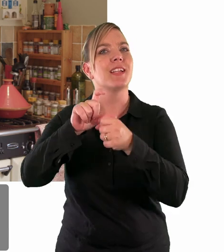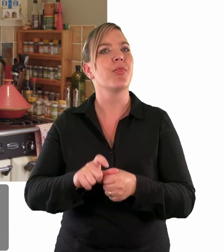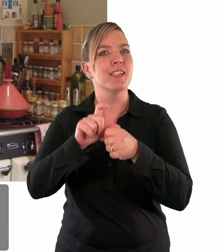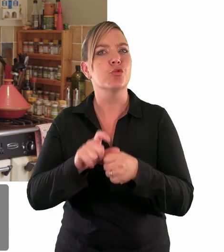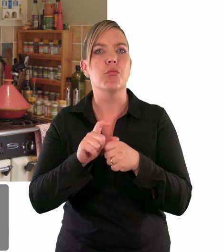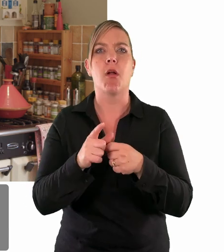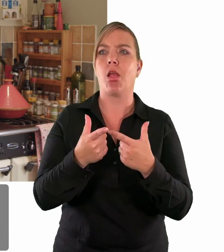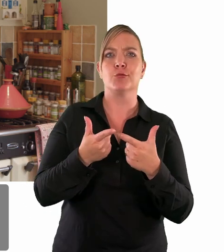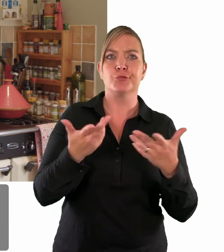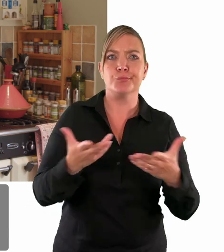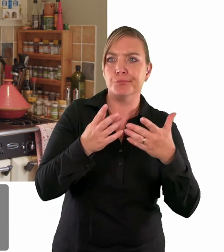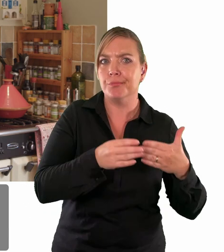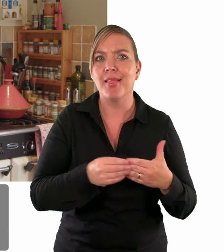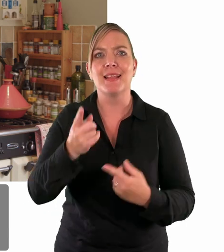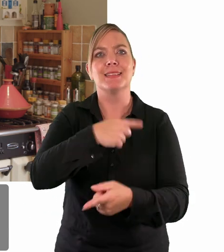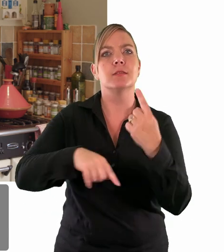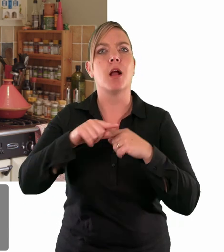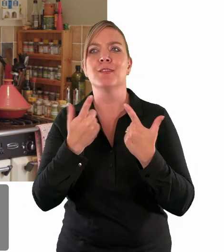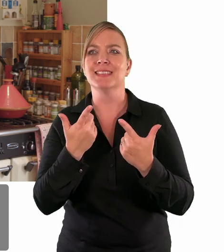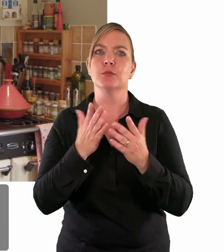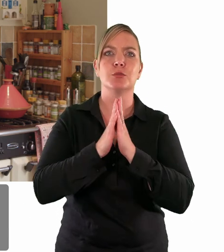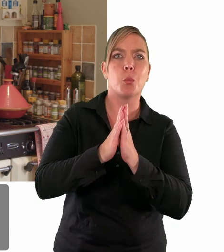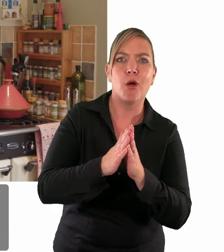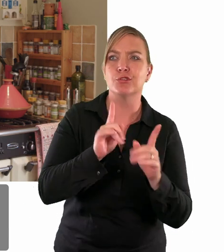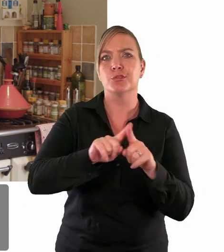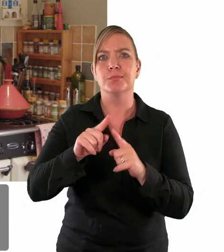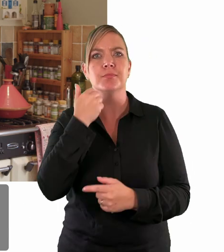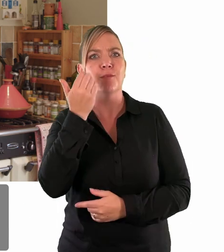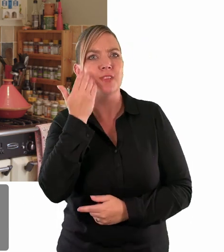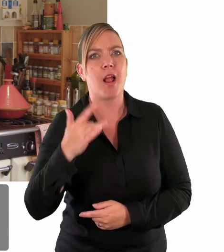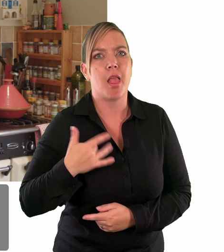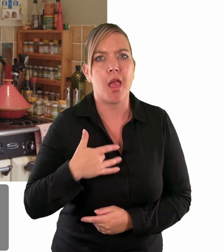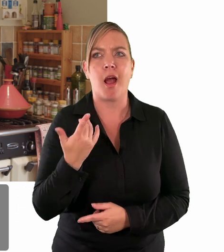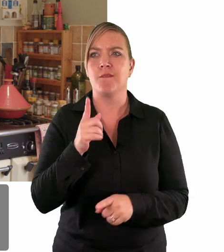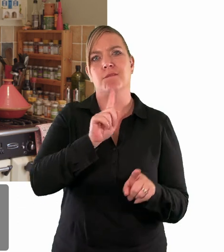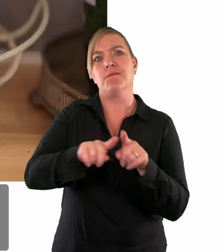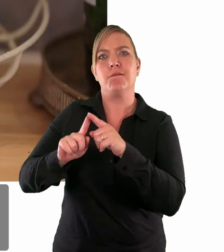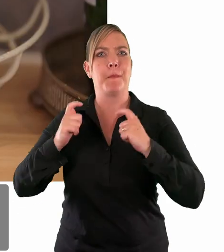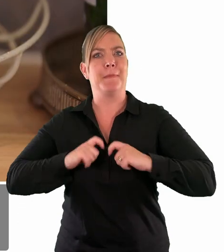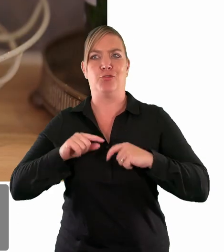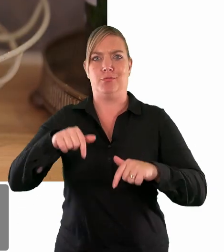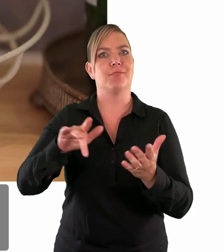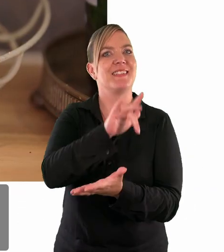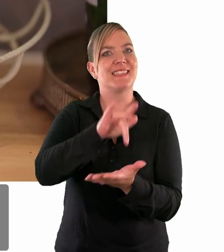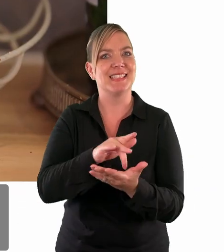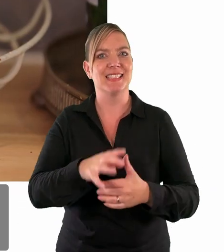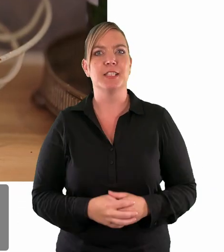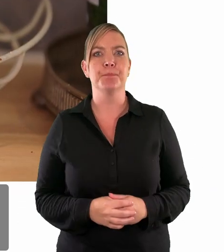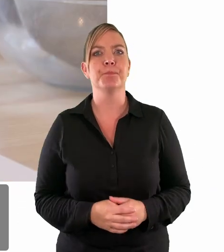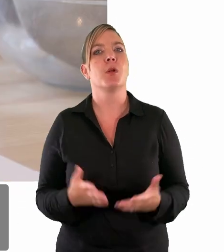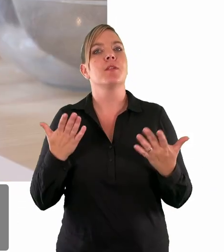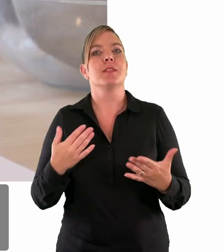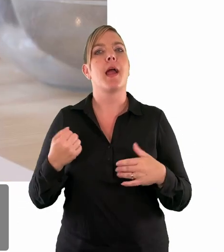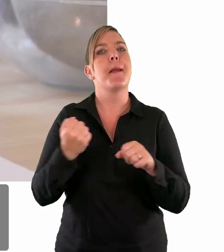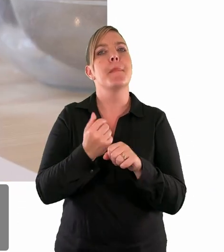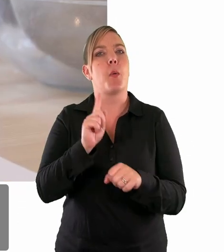worship and in our daily life and in all the varied aspects of our mission here in the centre of the city. So today we're going to make pancakes.